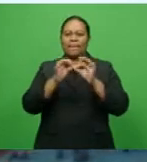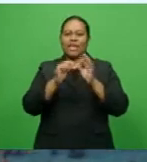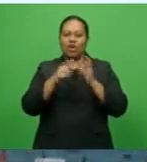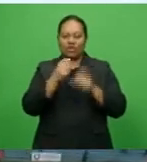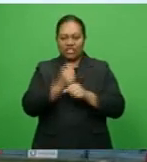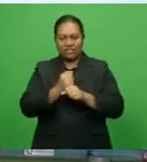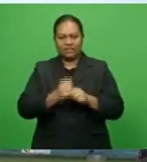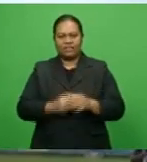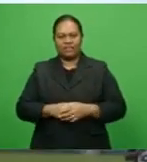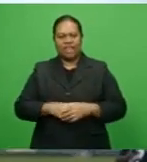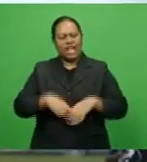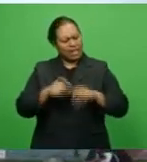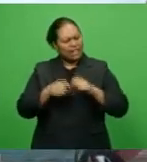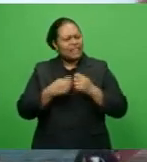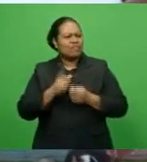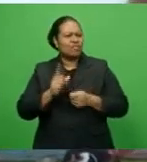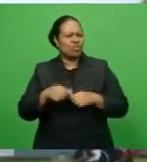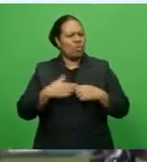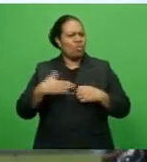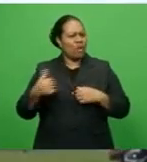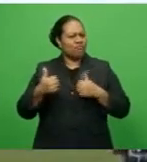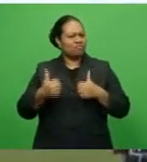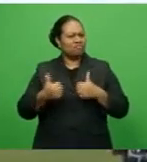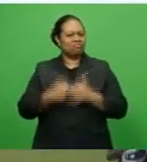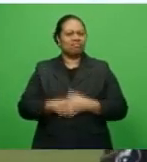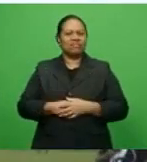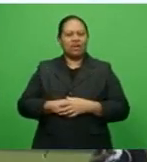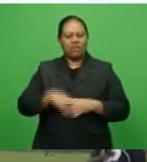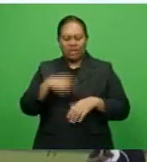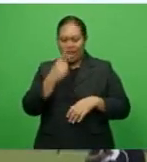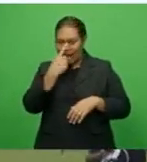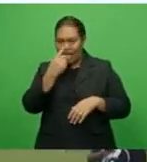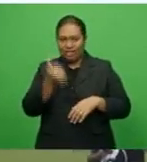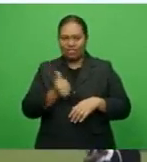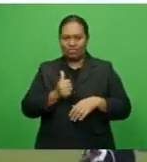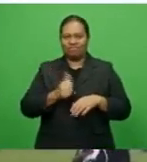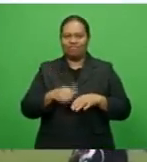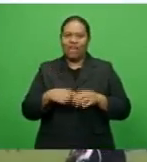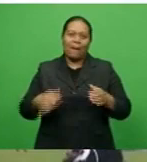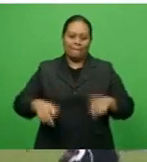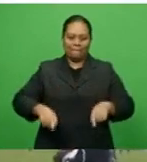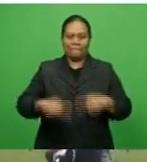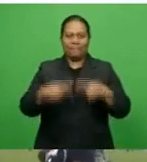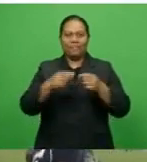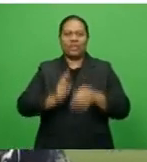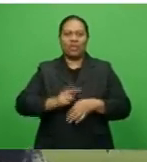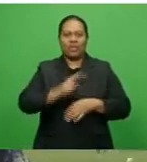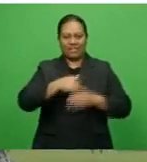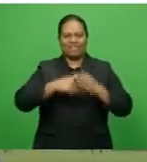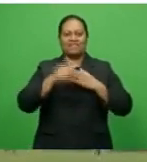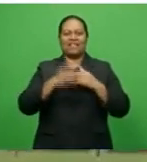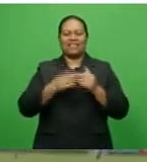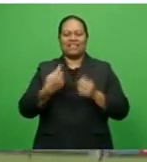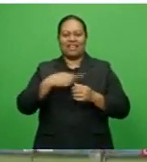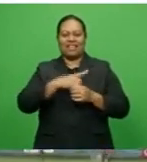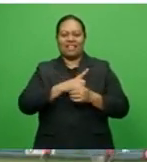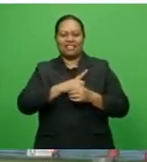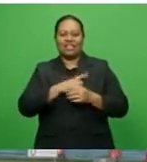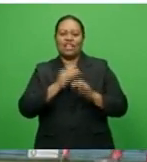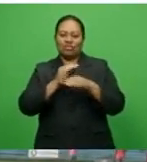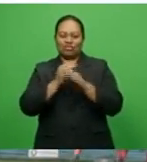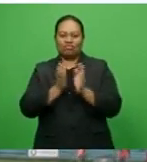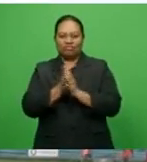Our team did well as well. We are fortunate to play Rewa before BOG which is a very good build-up for us to go into the BOG